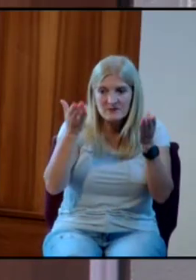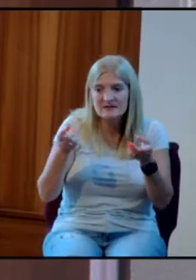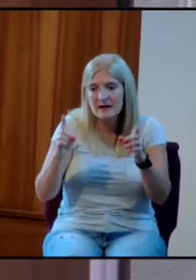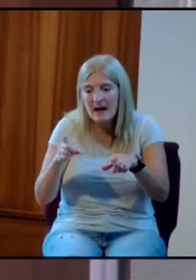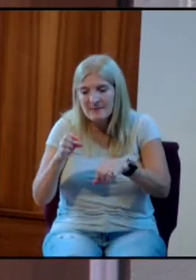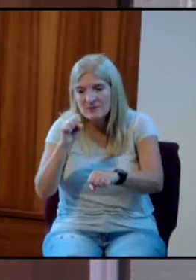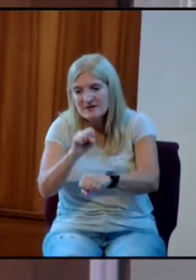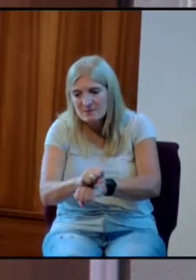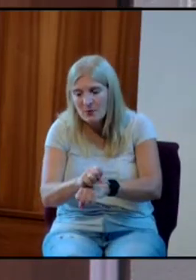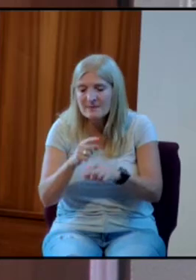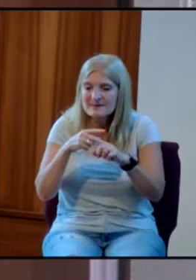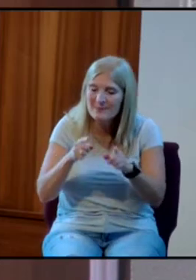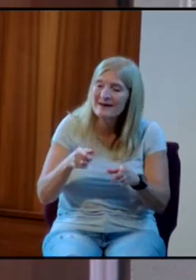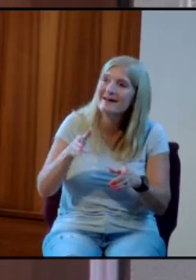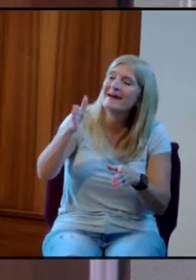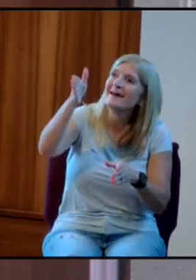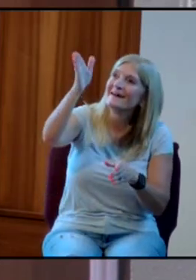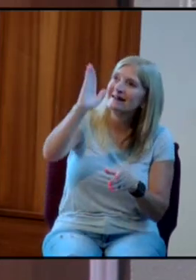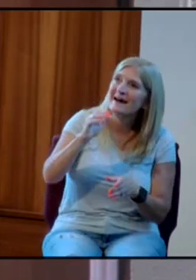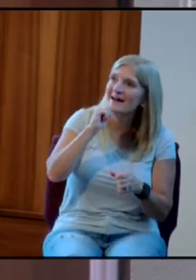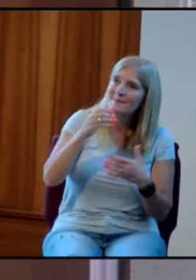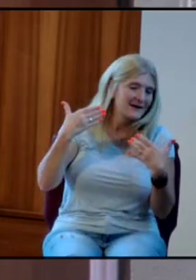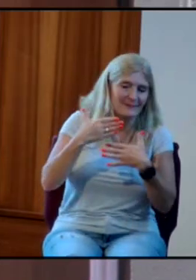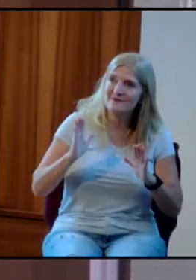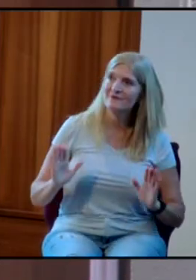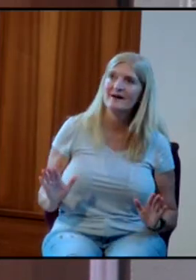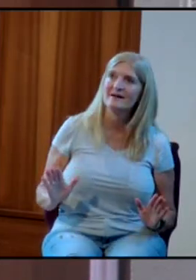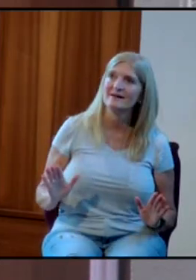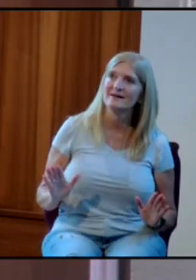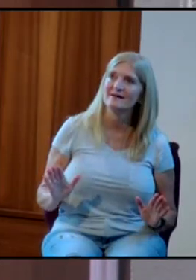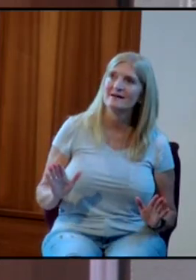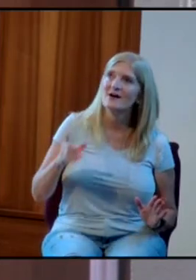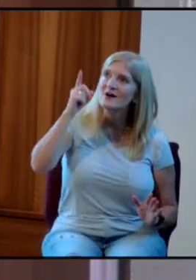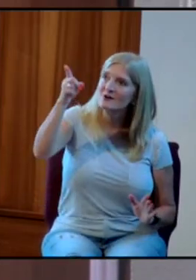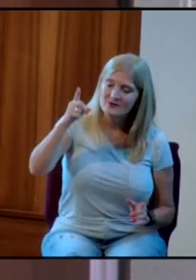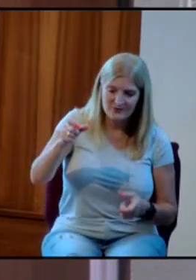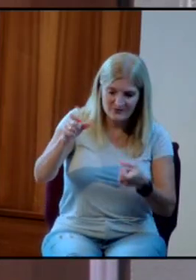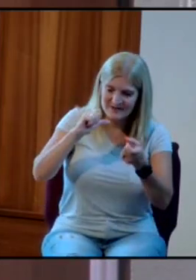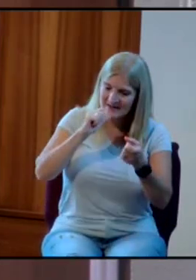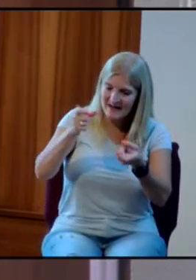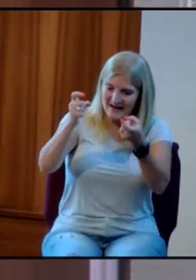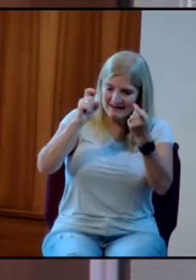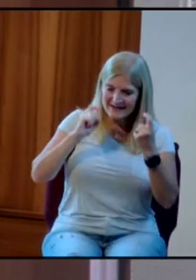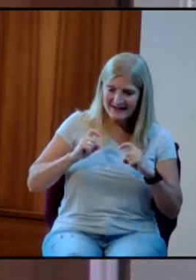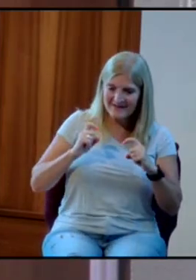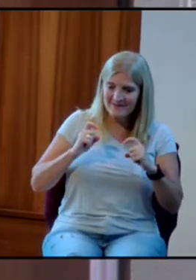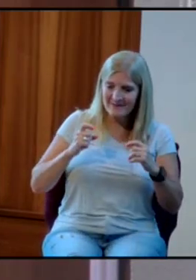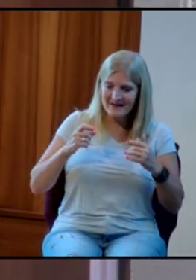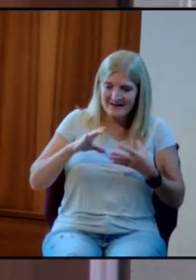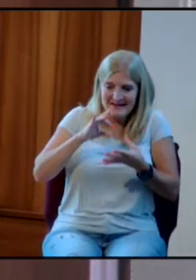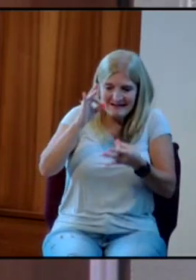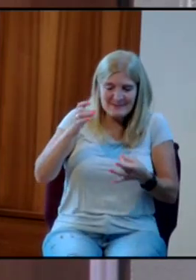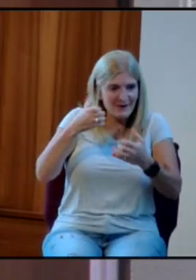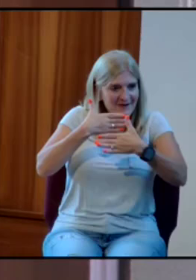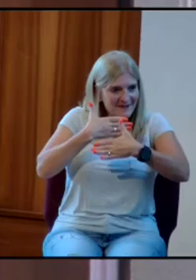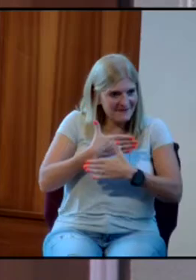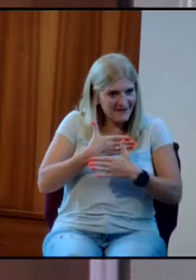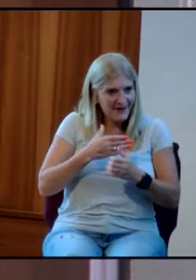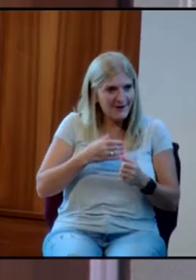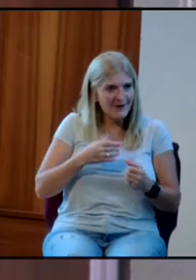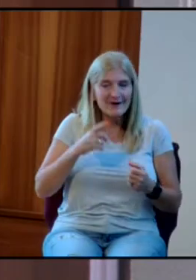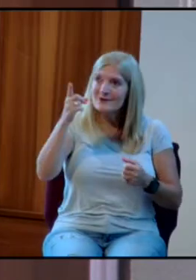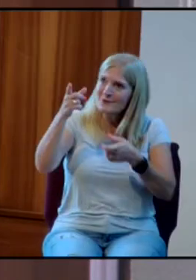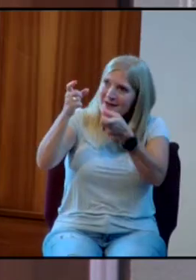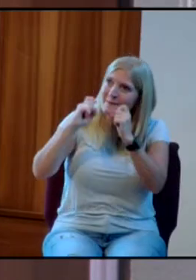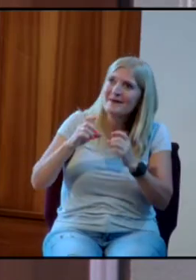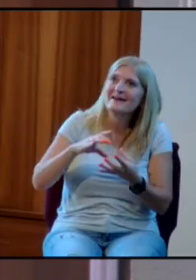but dear God, I'm not going to be afraid. You did not give me a spirit of fear. You gave me a spirit of